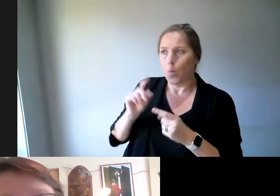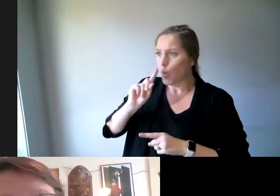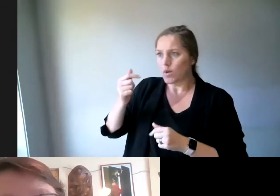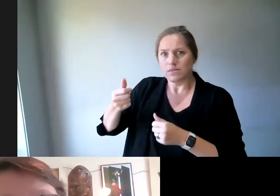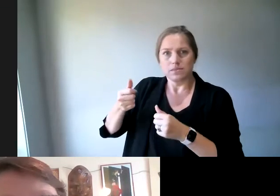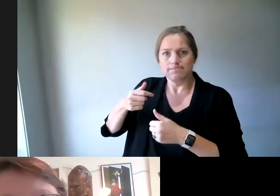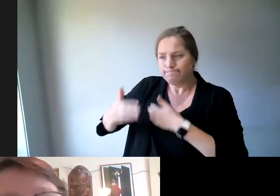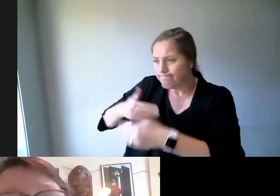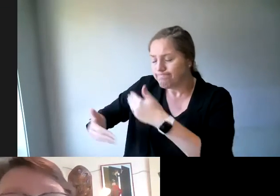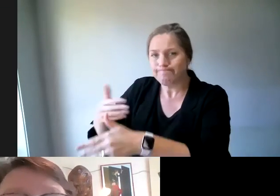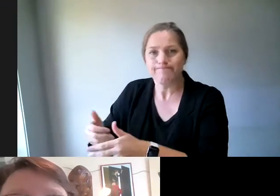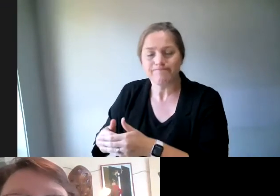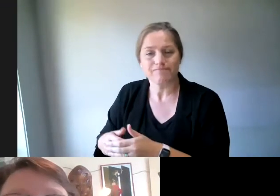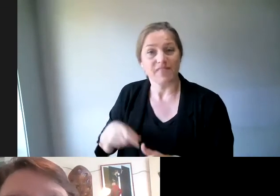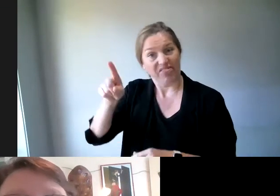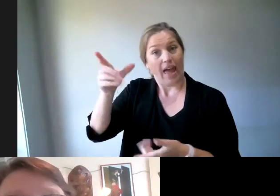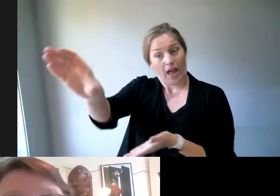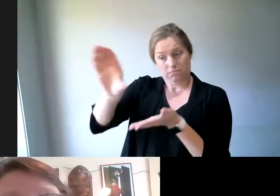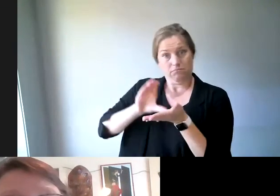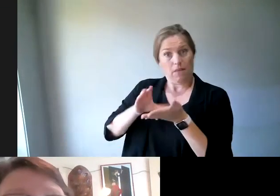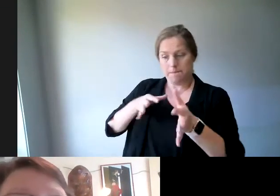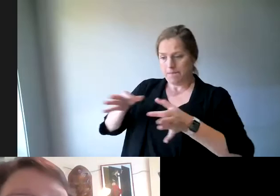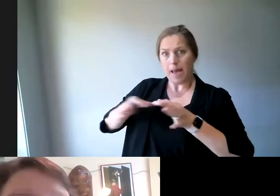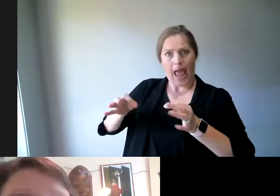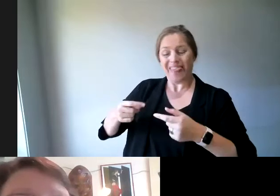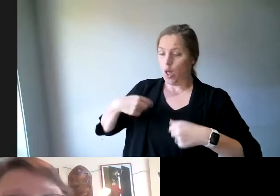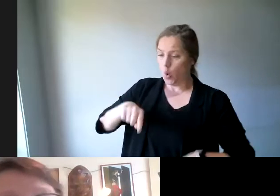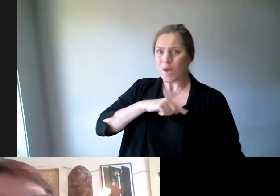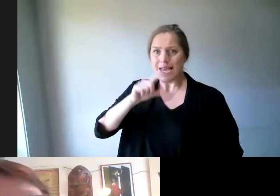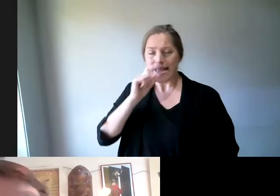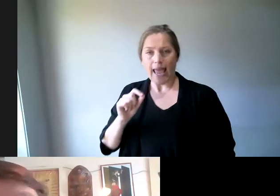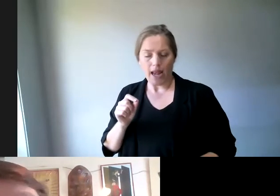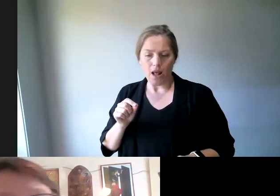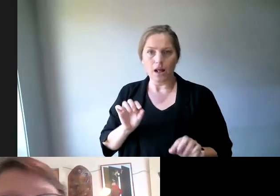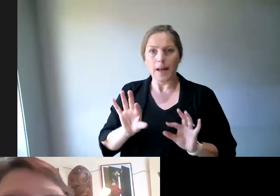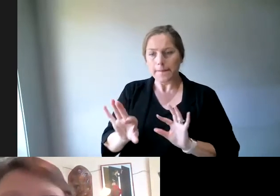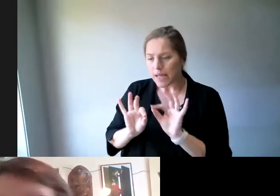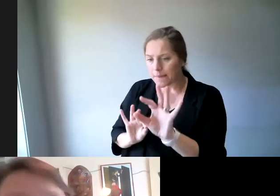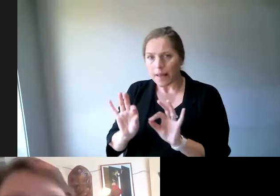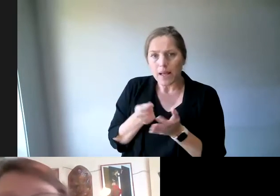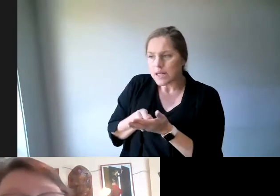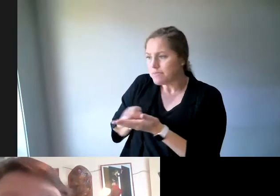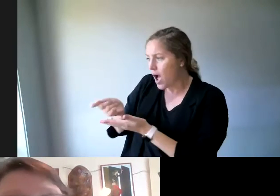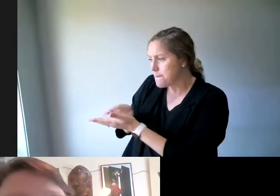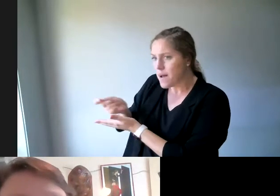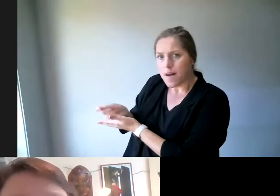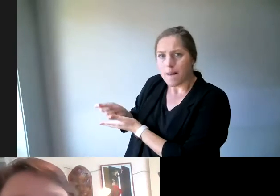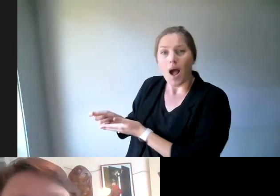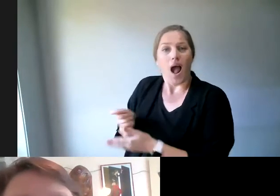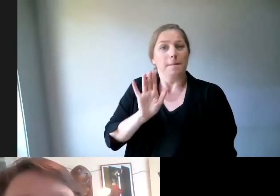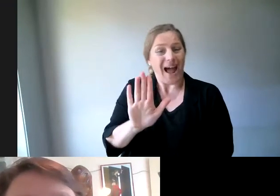they put it in our plan and then we can draw from that by having a sport coordinator or coordinator or, you know, whatever.